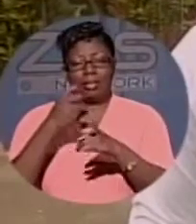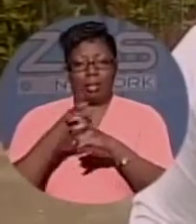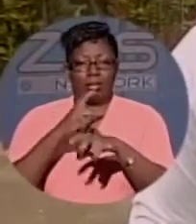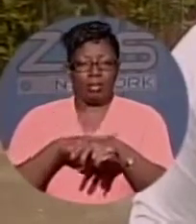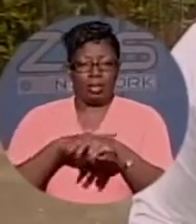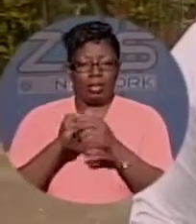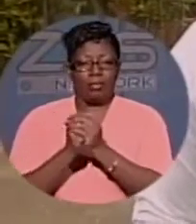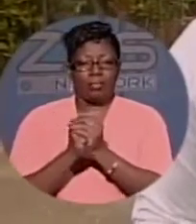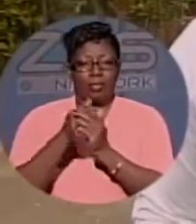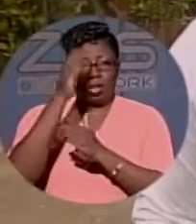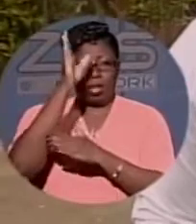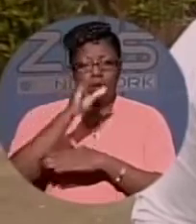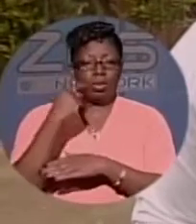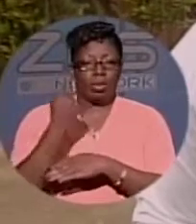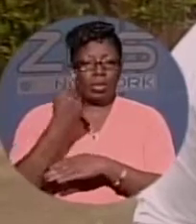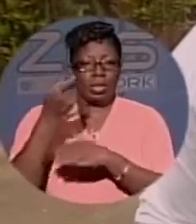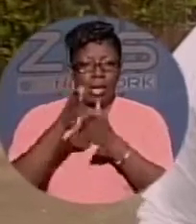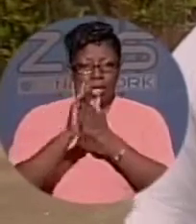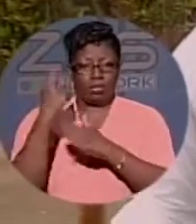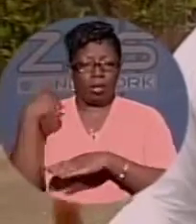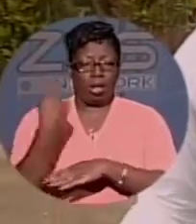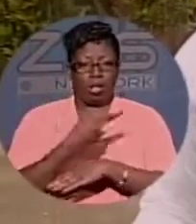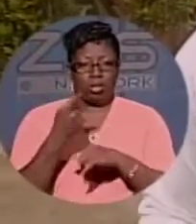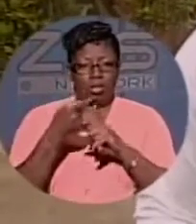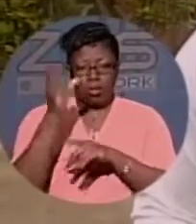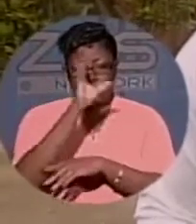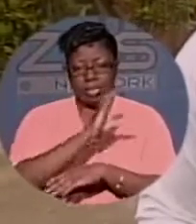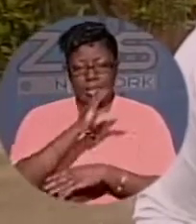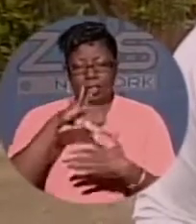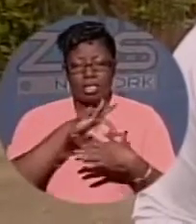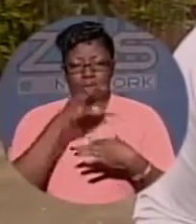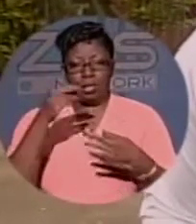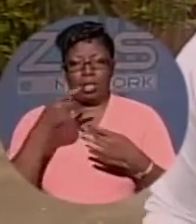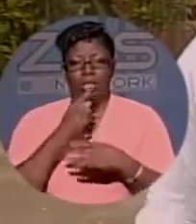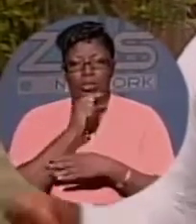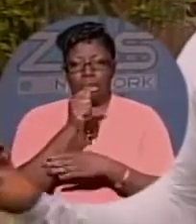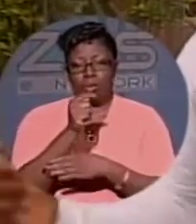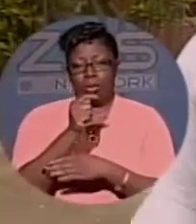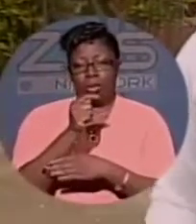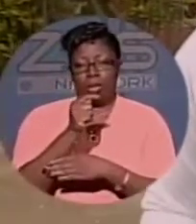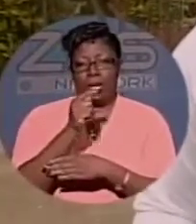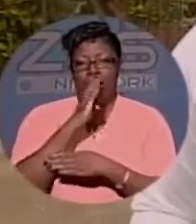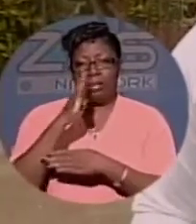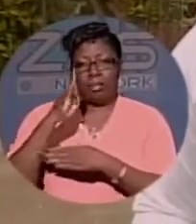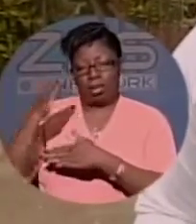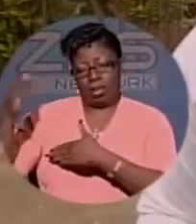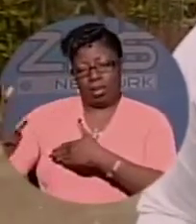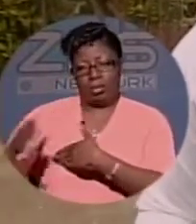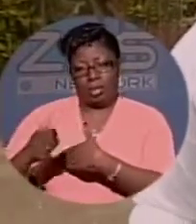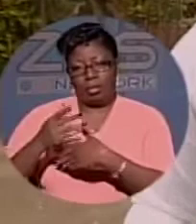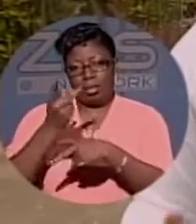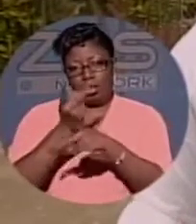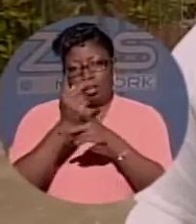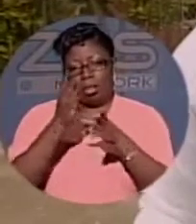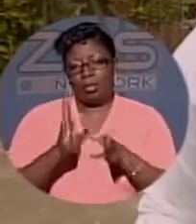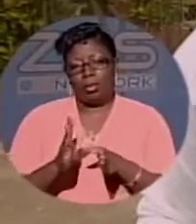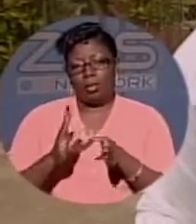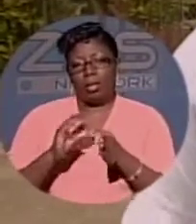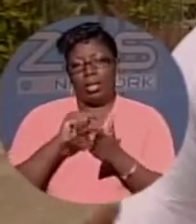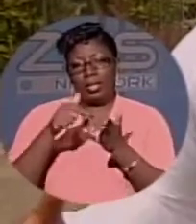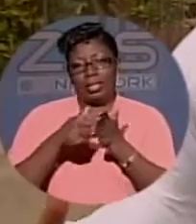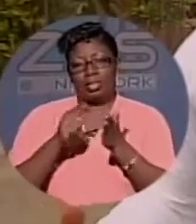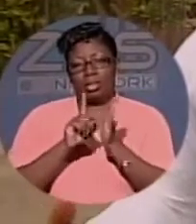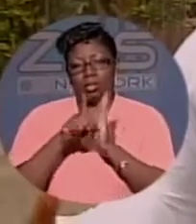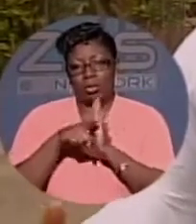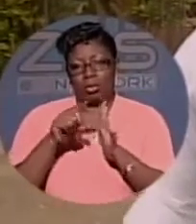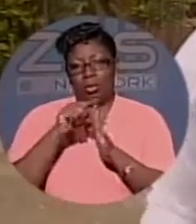much of us. All he asking for us is just to seek him in spirit and in truth and to be our neighbor's keeper. And, you know, this is a moment now when